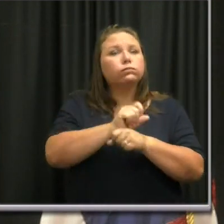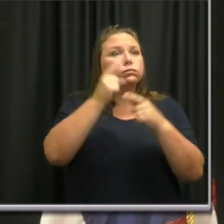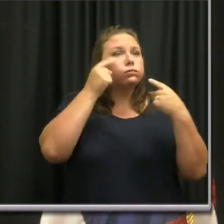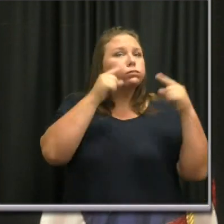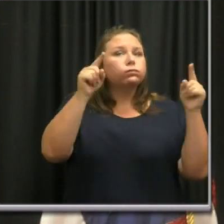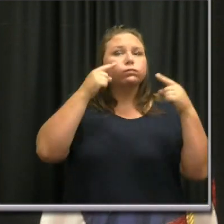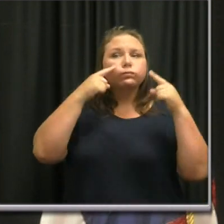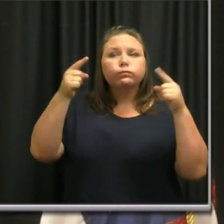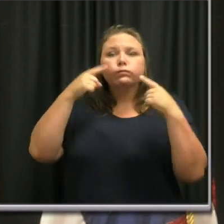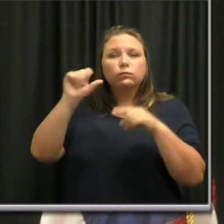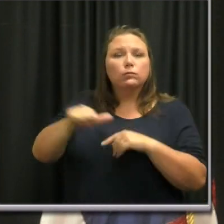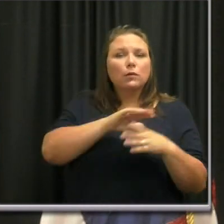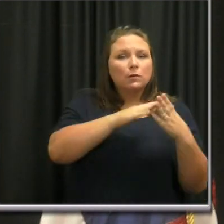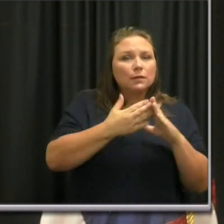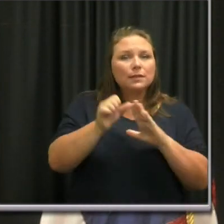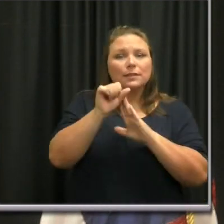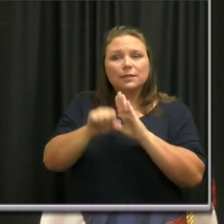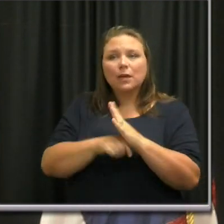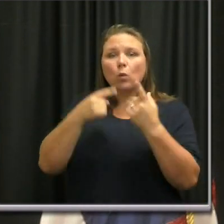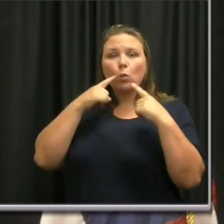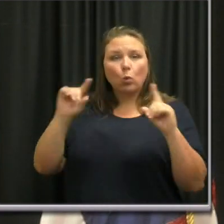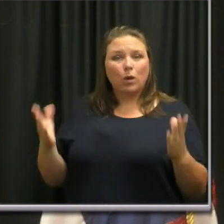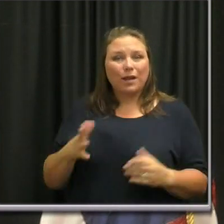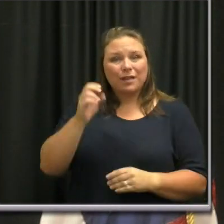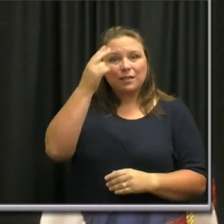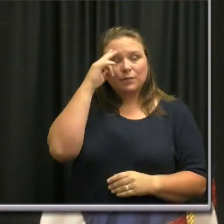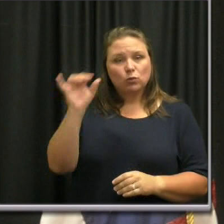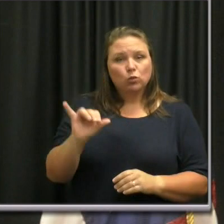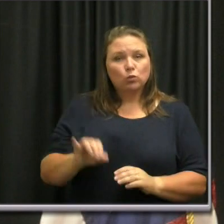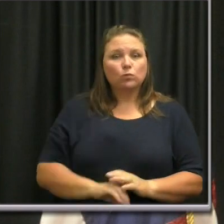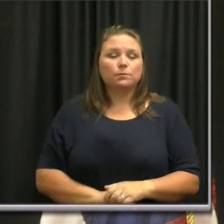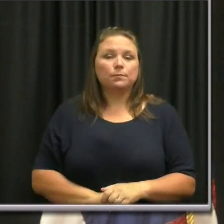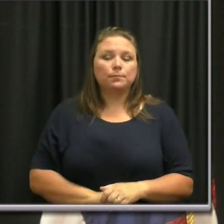in other states, and they're working right here in Nashville right now.